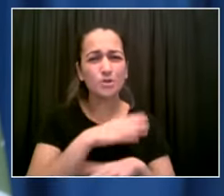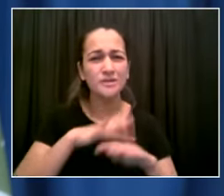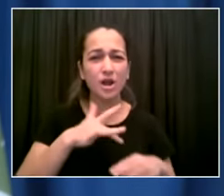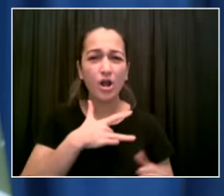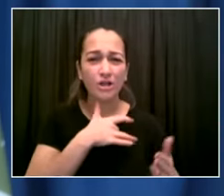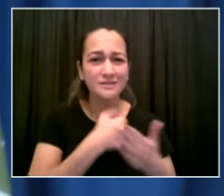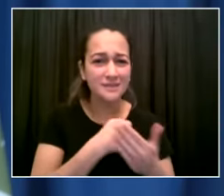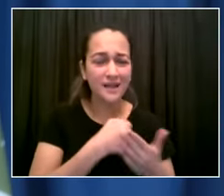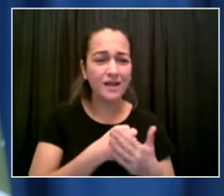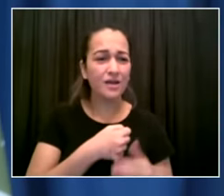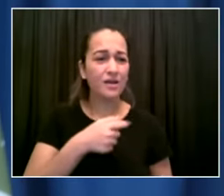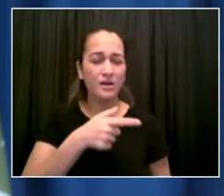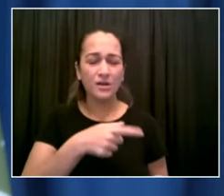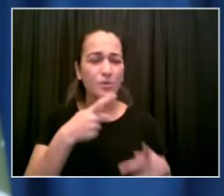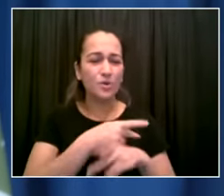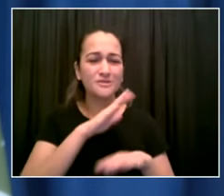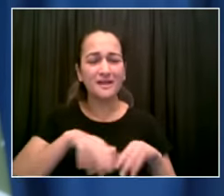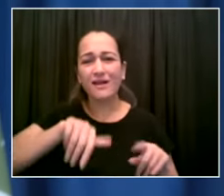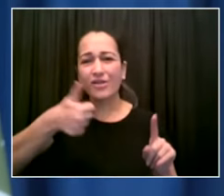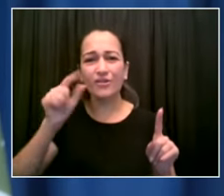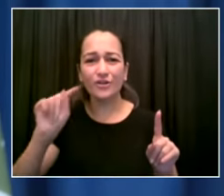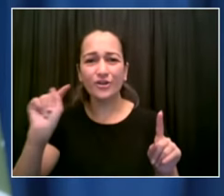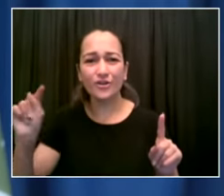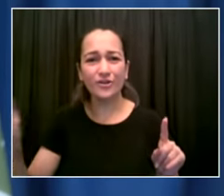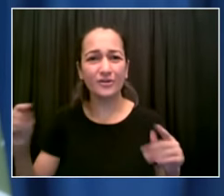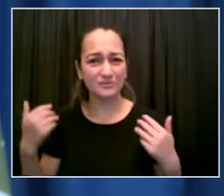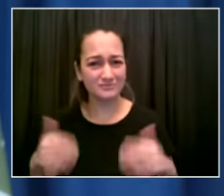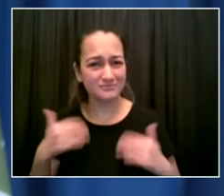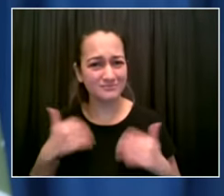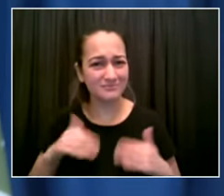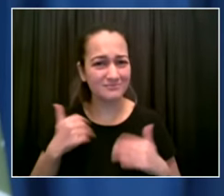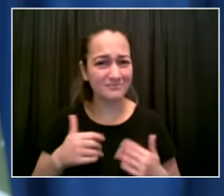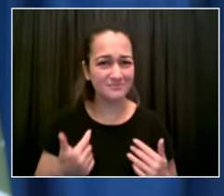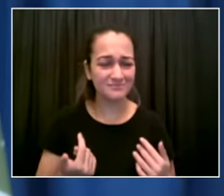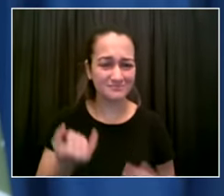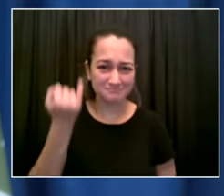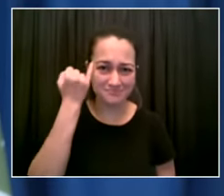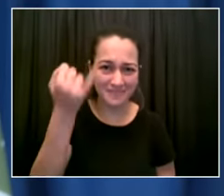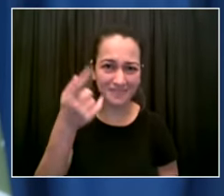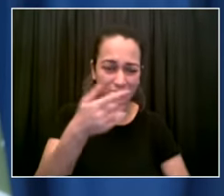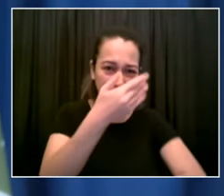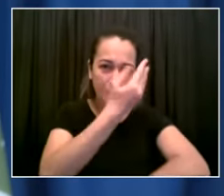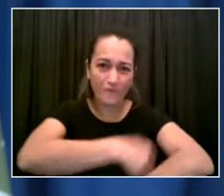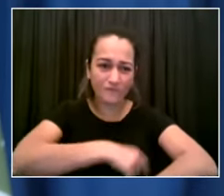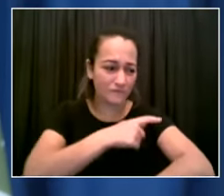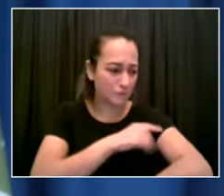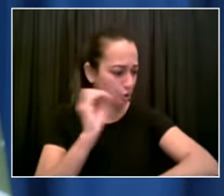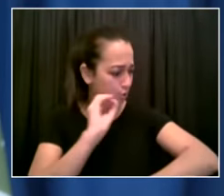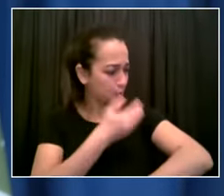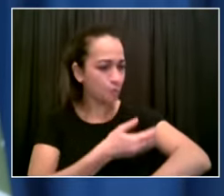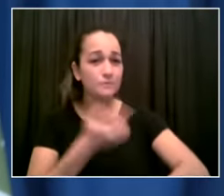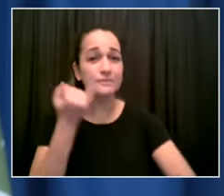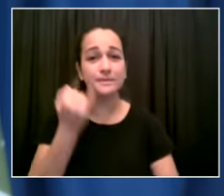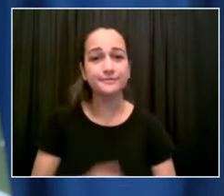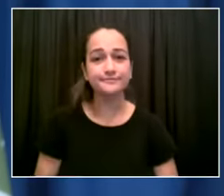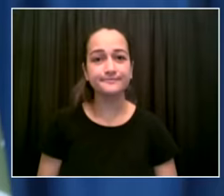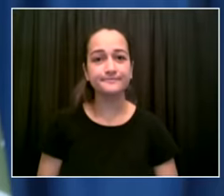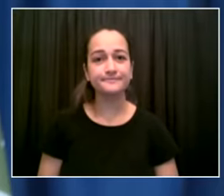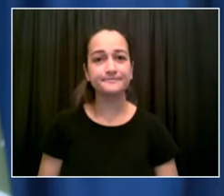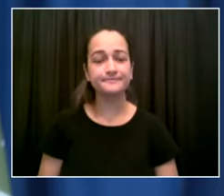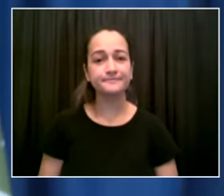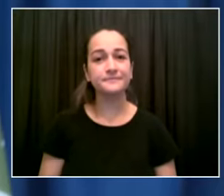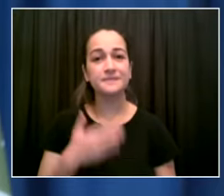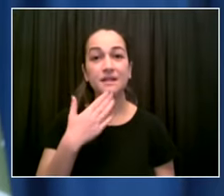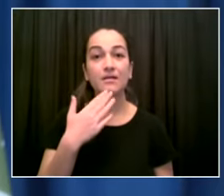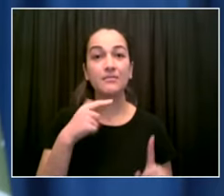diabetes was the largest and most expensive epidemic in our lifetime 30 million people in this country